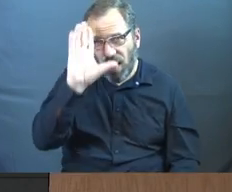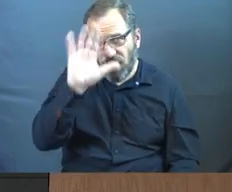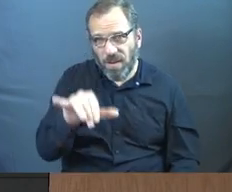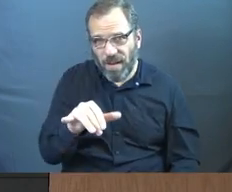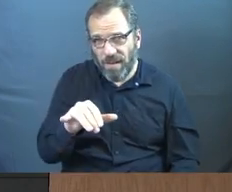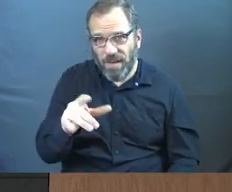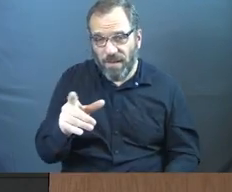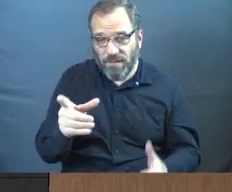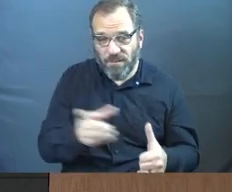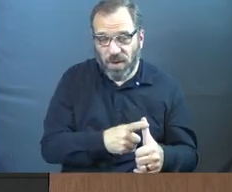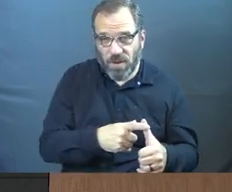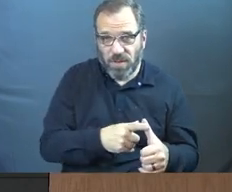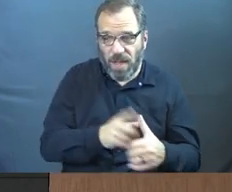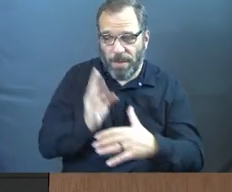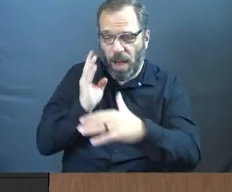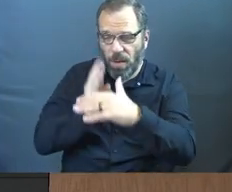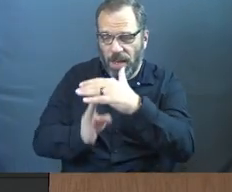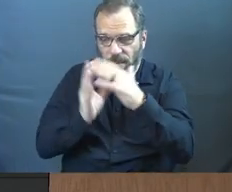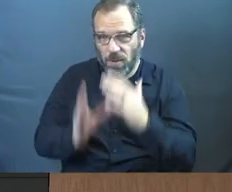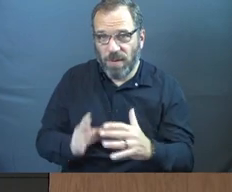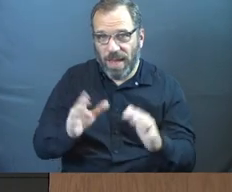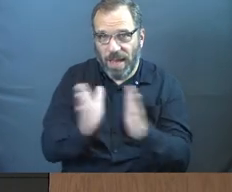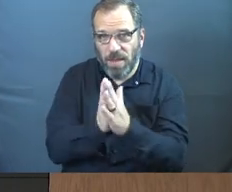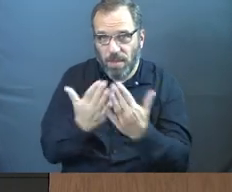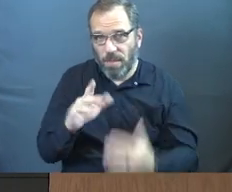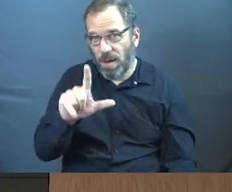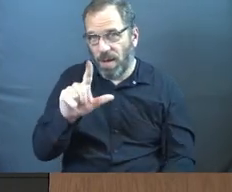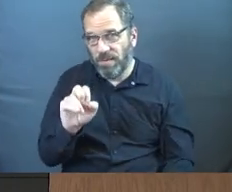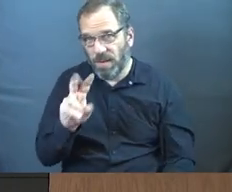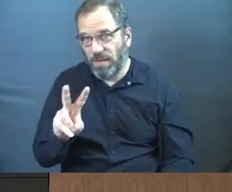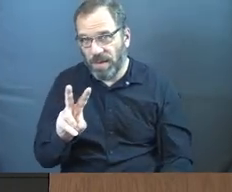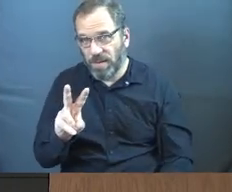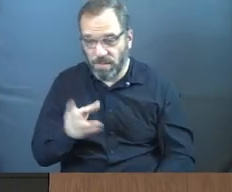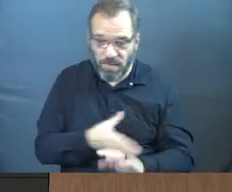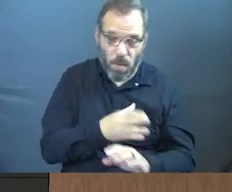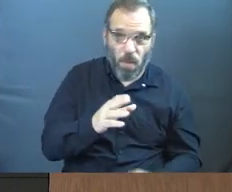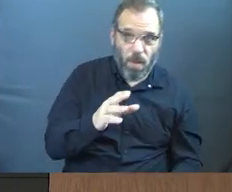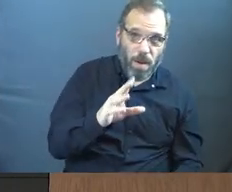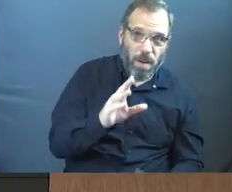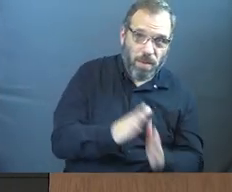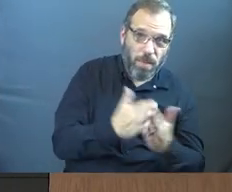was said first about immigrants in Leviticus before Jesus ever said it?